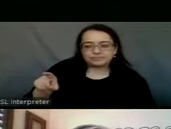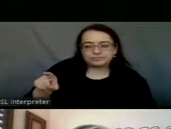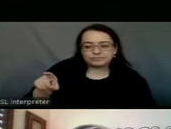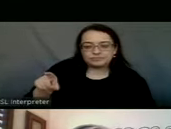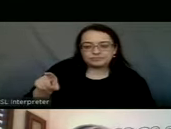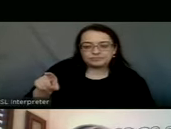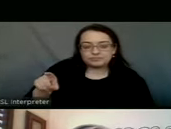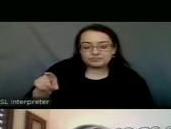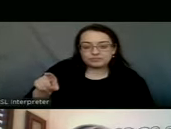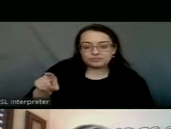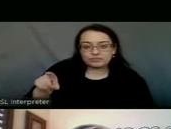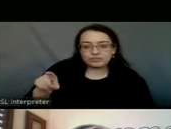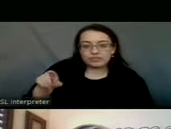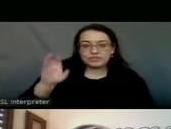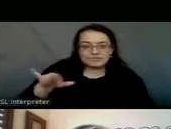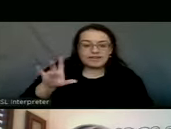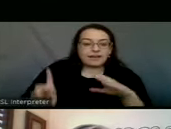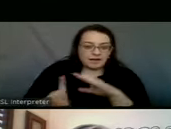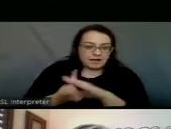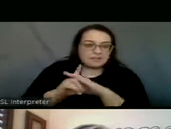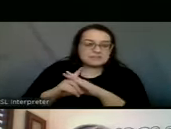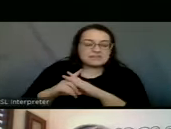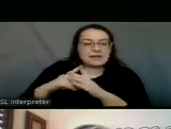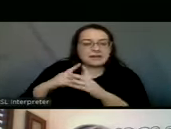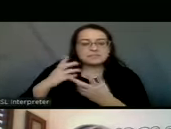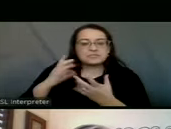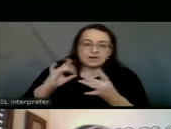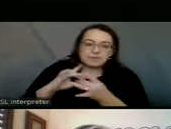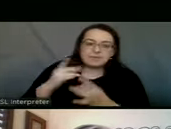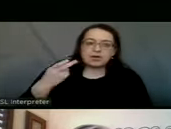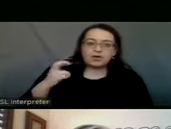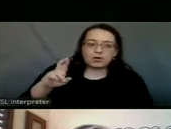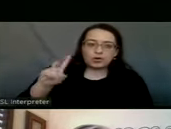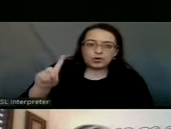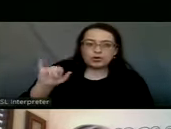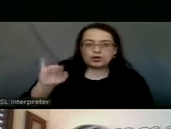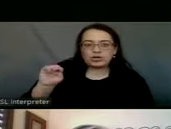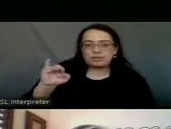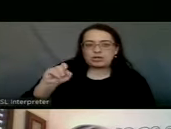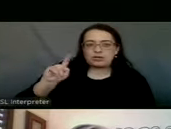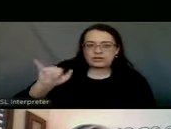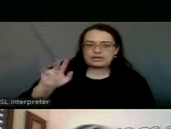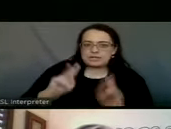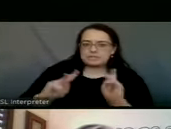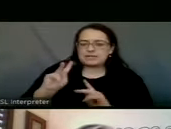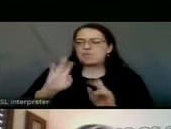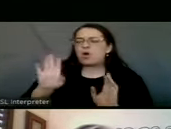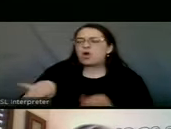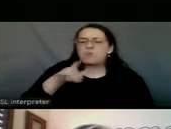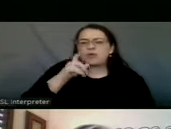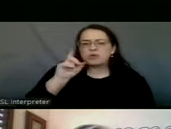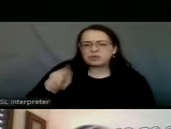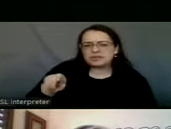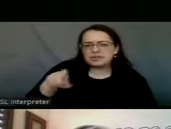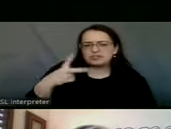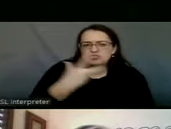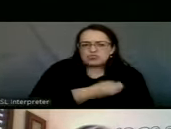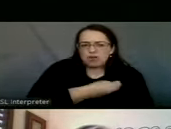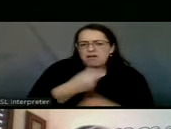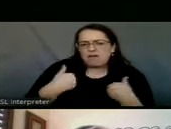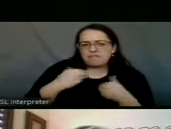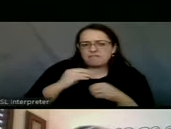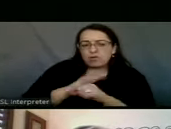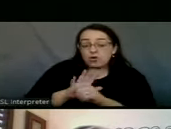that whole thing ends up coming up, you know, you start talking about herd immunity. And so if nobody that's had COVID